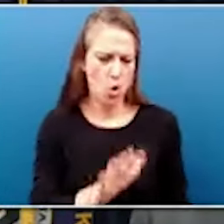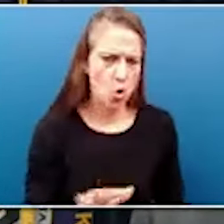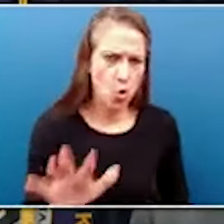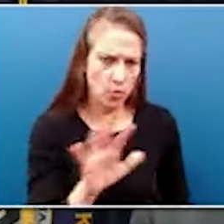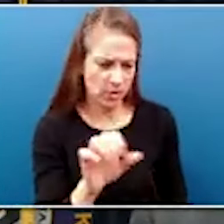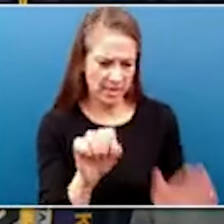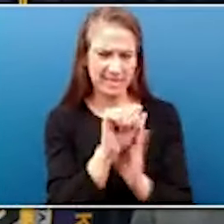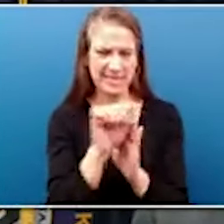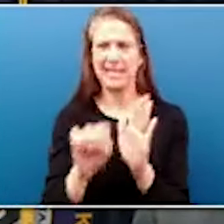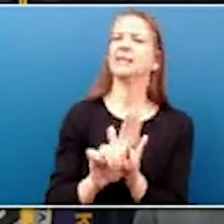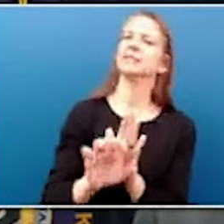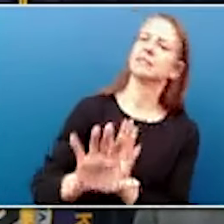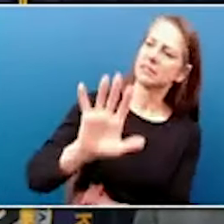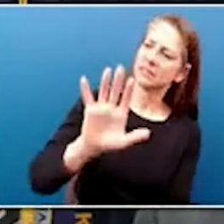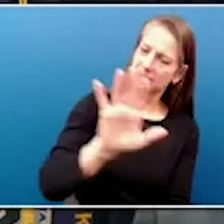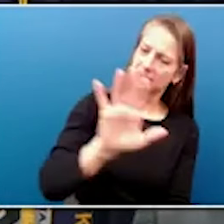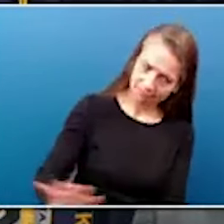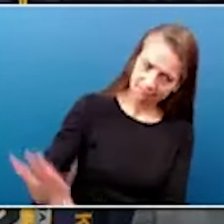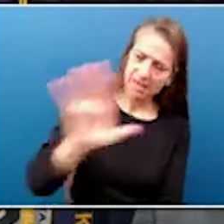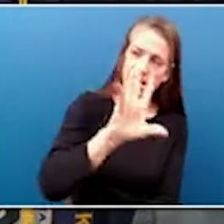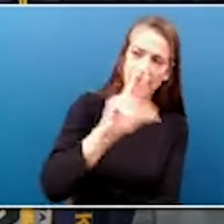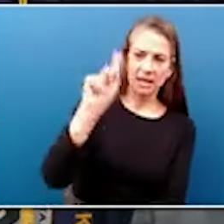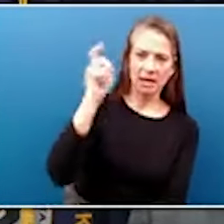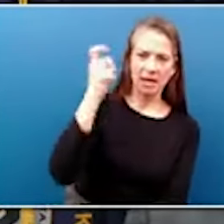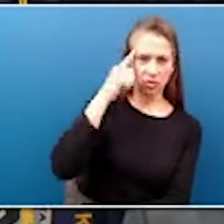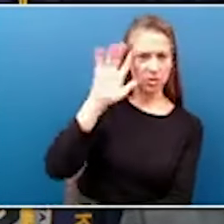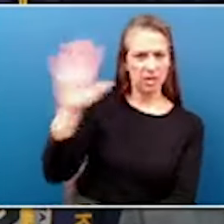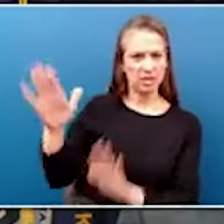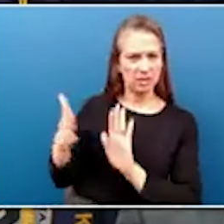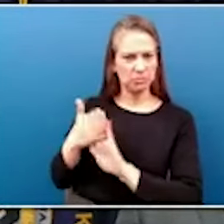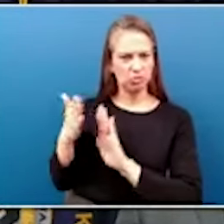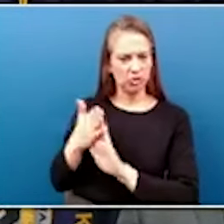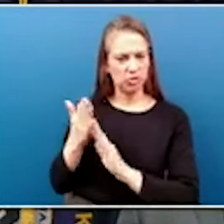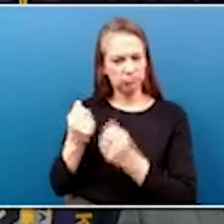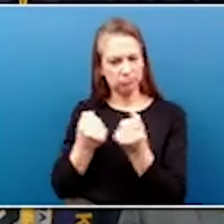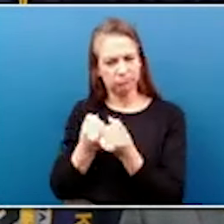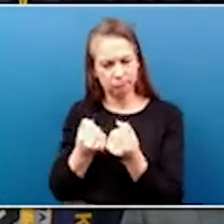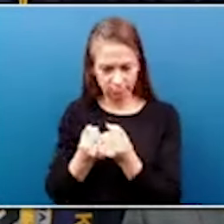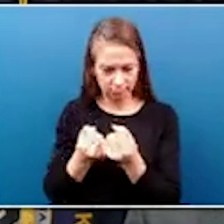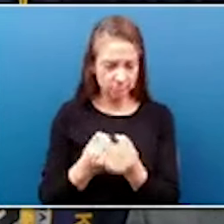the the governor's administration. I specifically want to thank